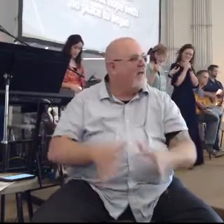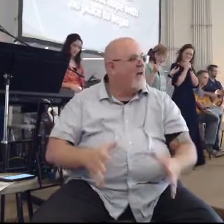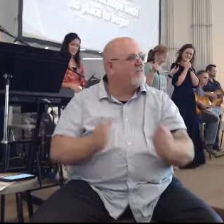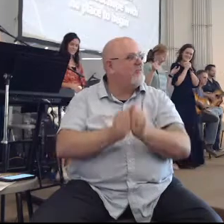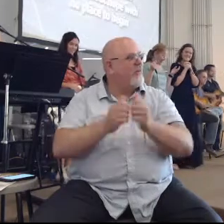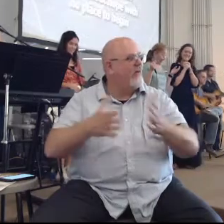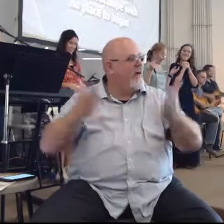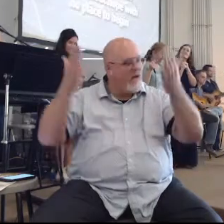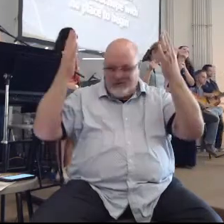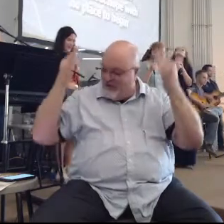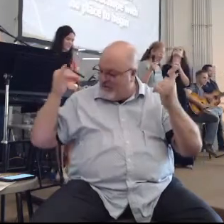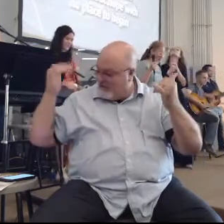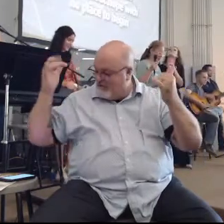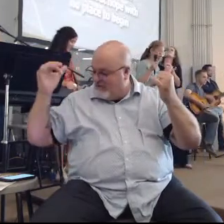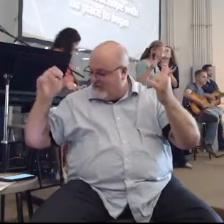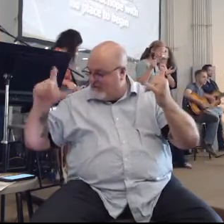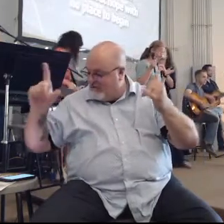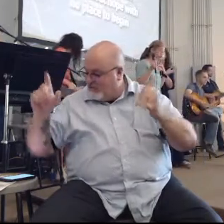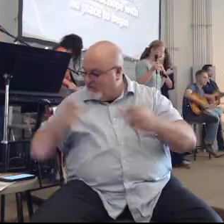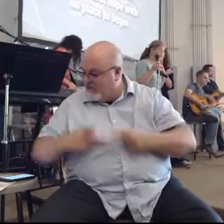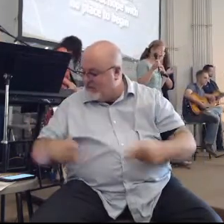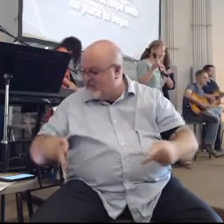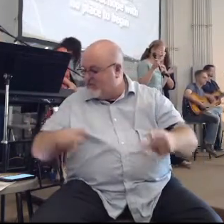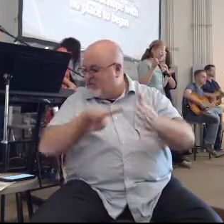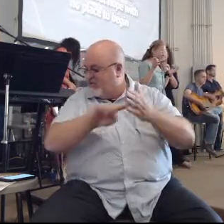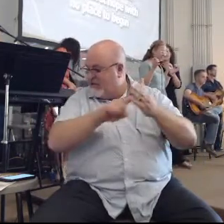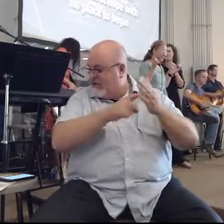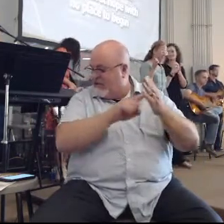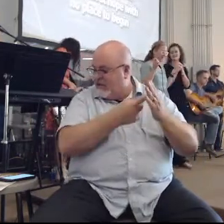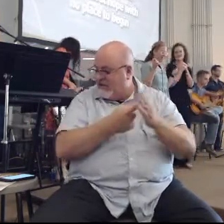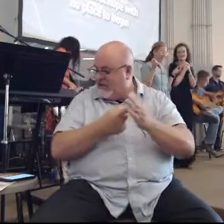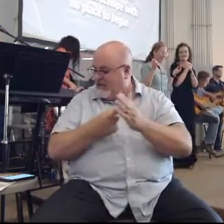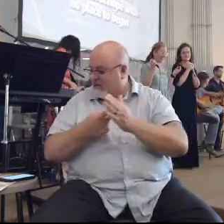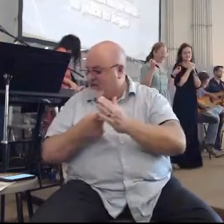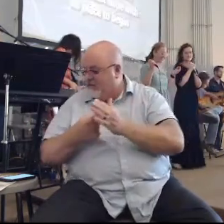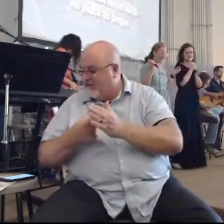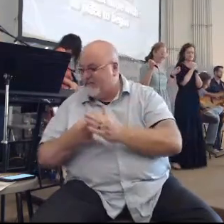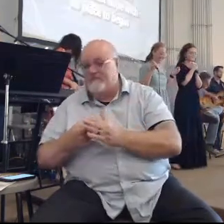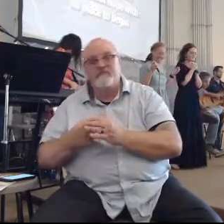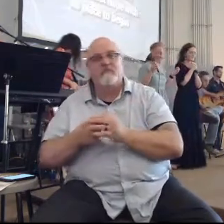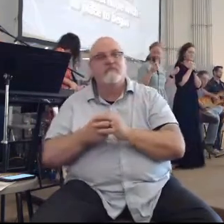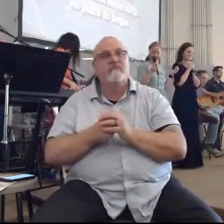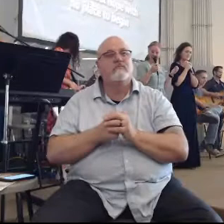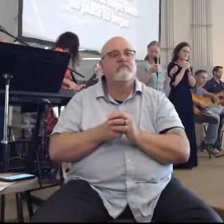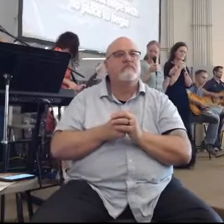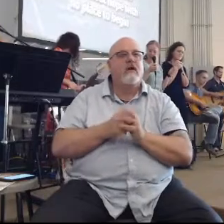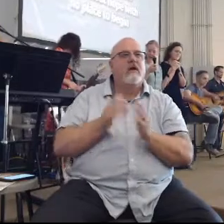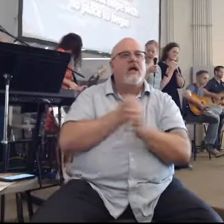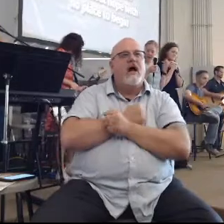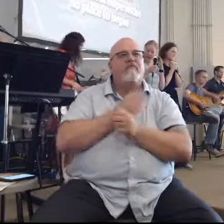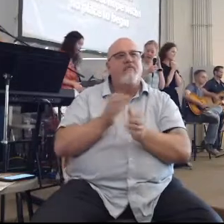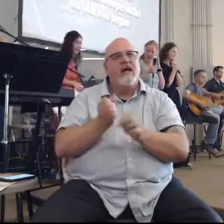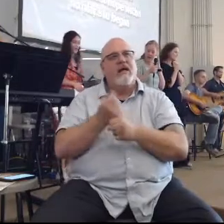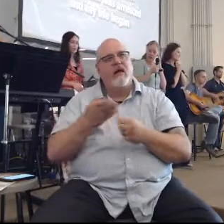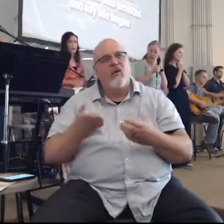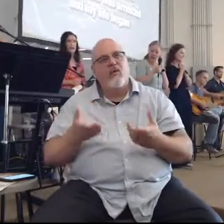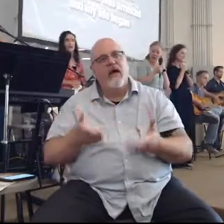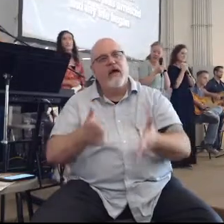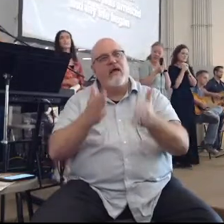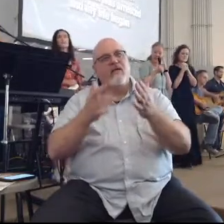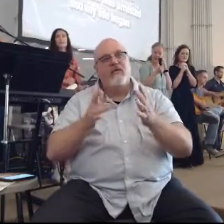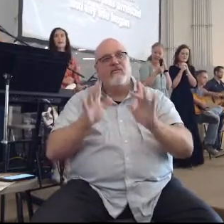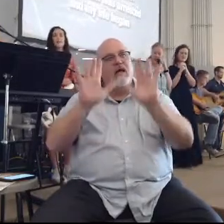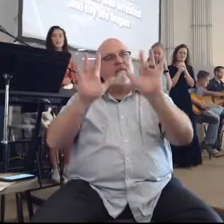Once without hope, no place to begin Your love made